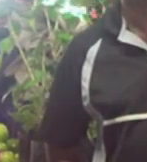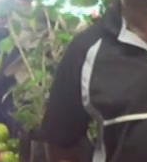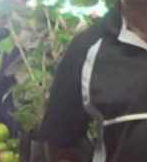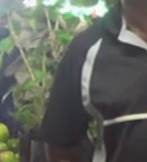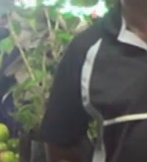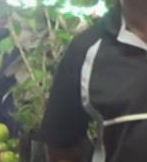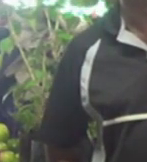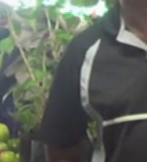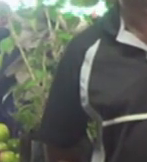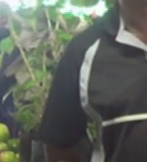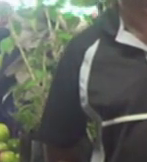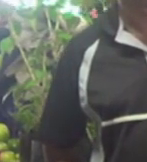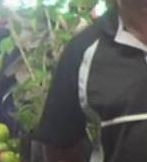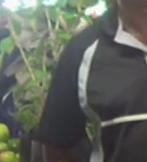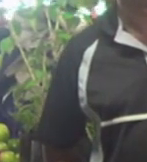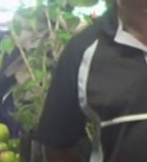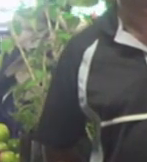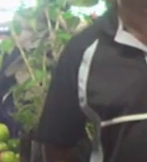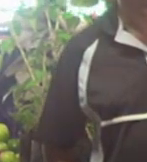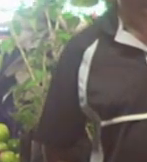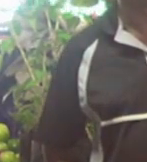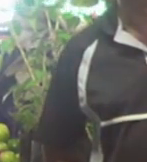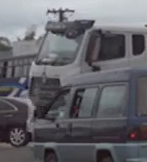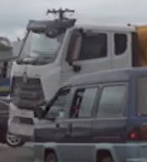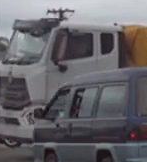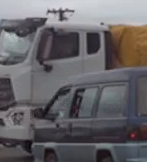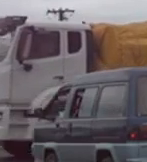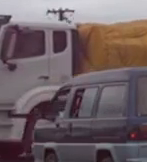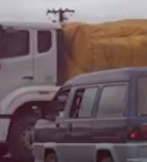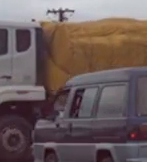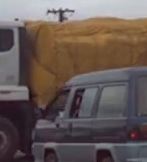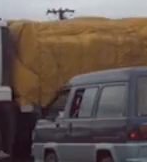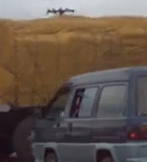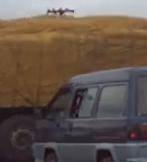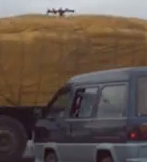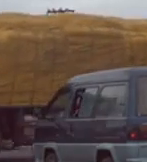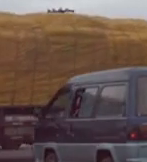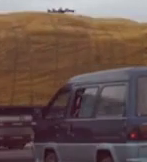And I'm a barman. Mirchi FM, it's hot. Namaskar.